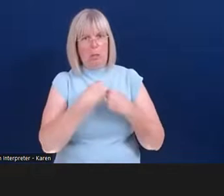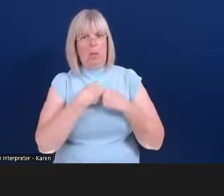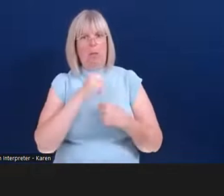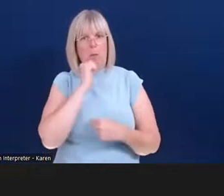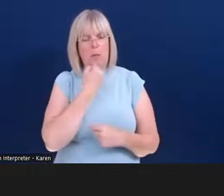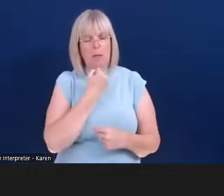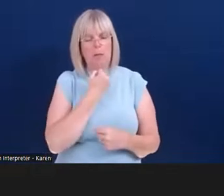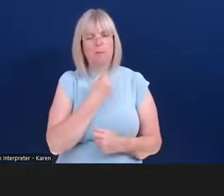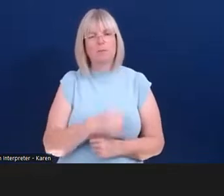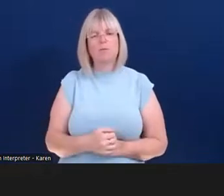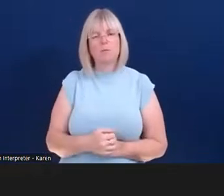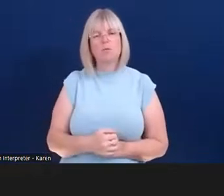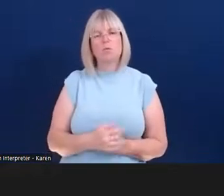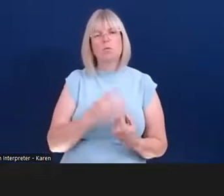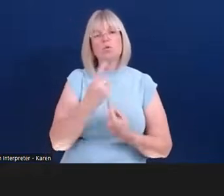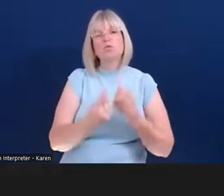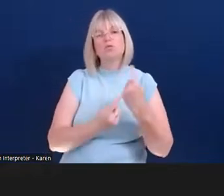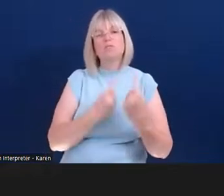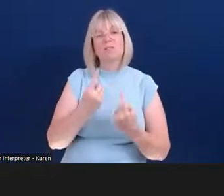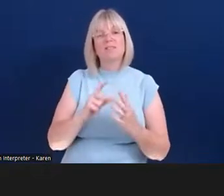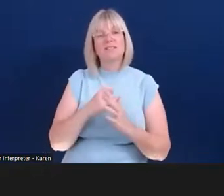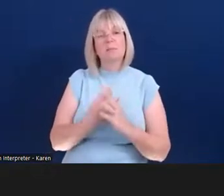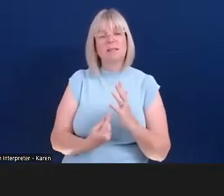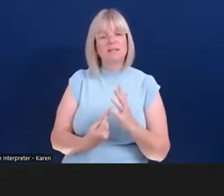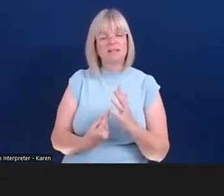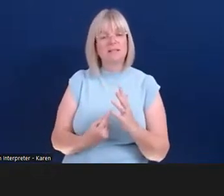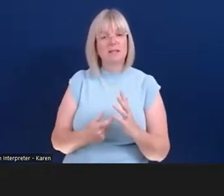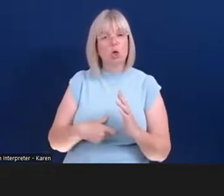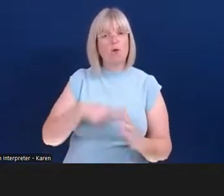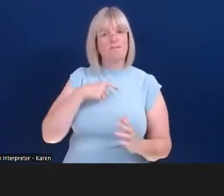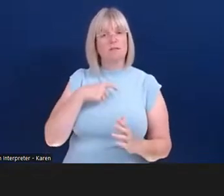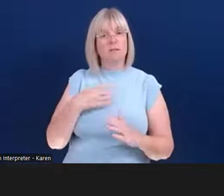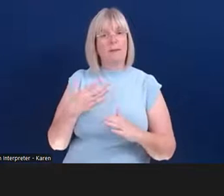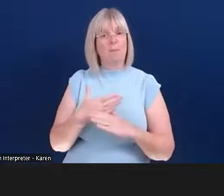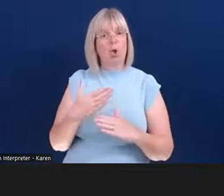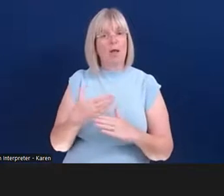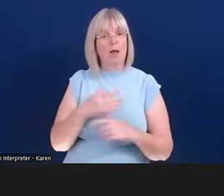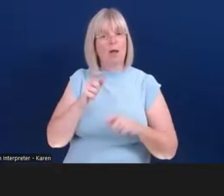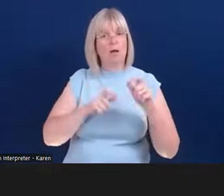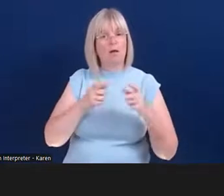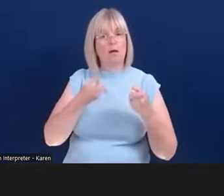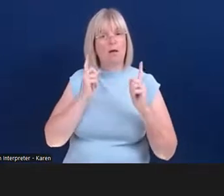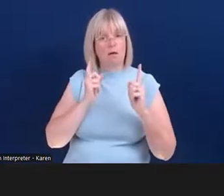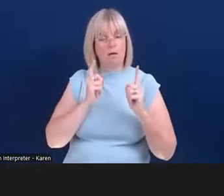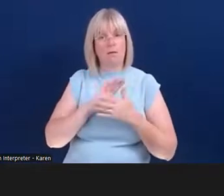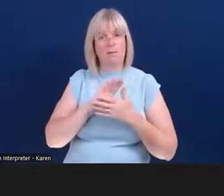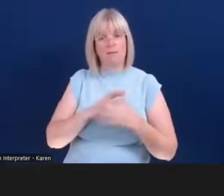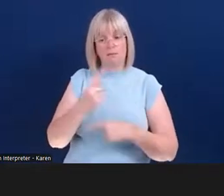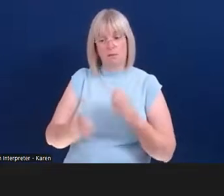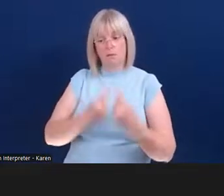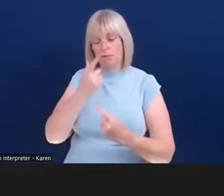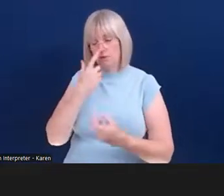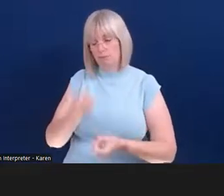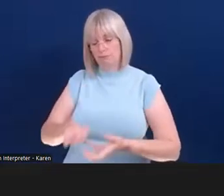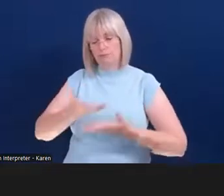you would be actually enabling them to speak freely about whatever hidden disabilities they have, and be able to enable them